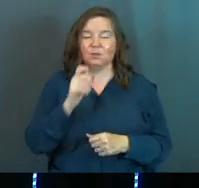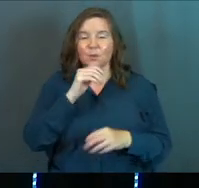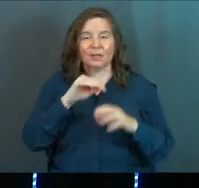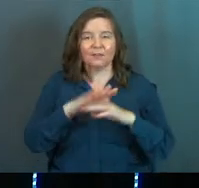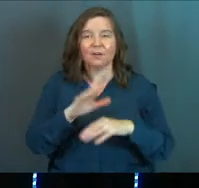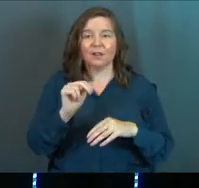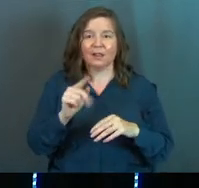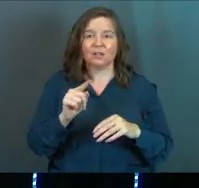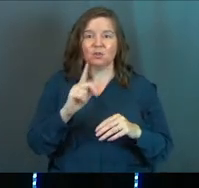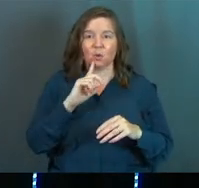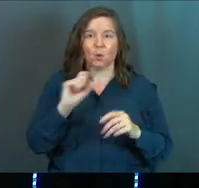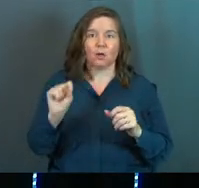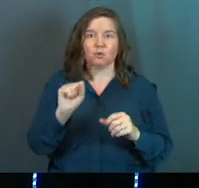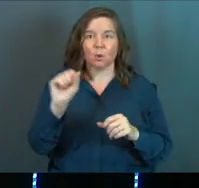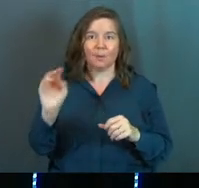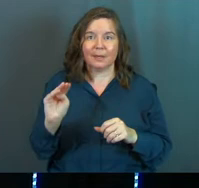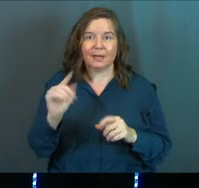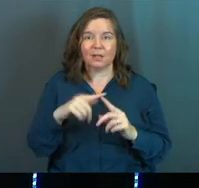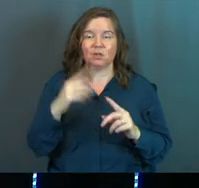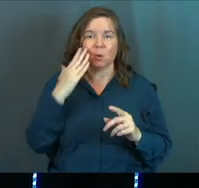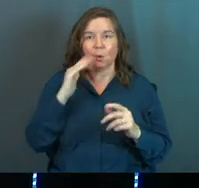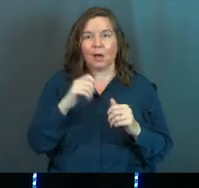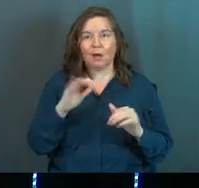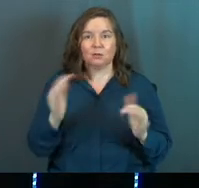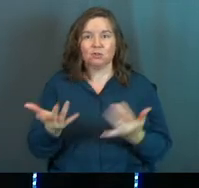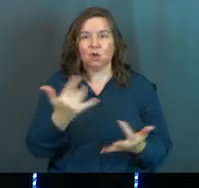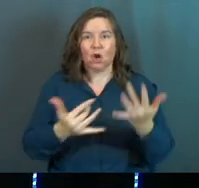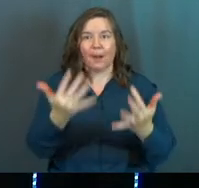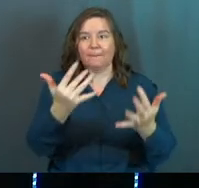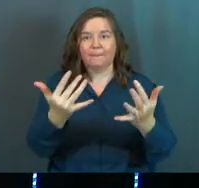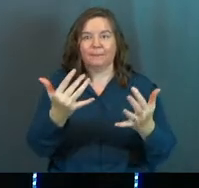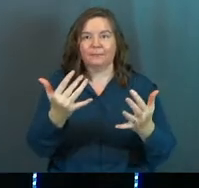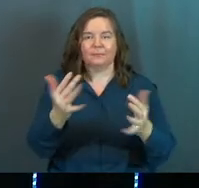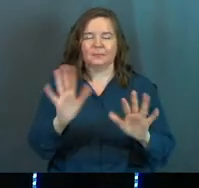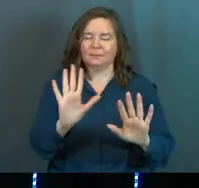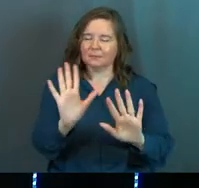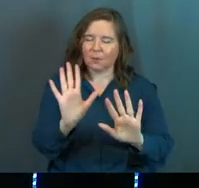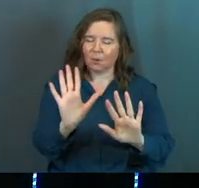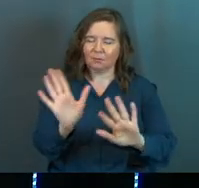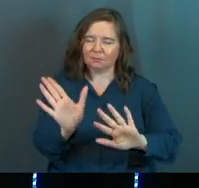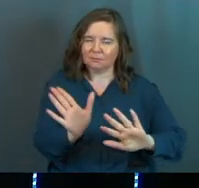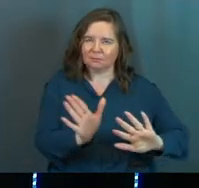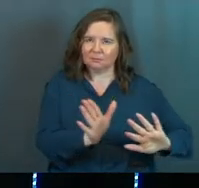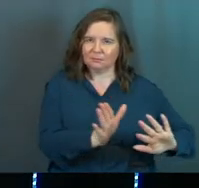don't get influence unless you go on social media, and like, you know how to stir up? No.